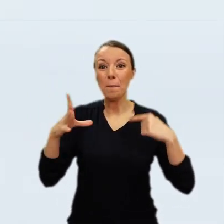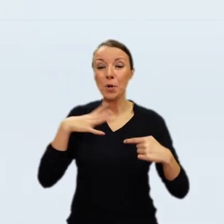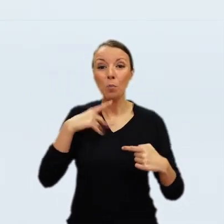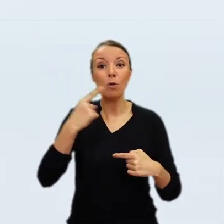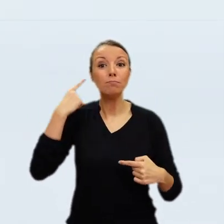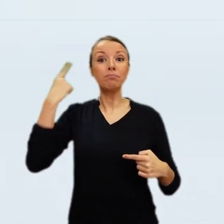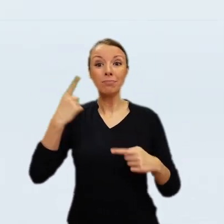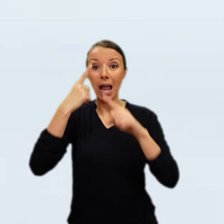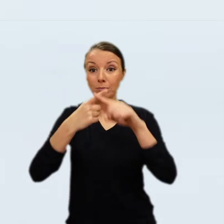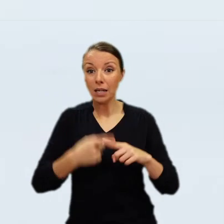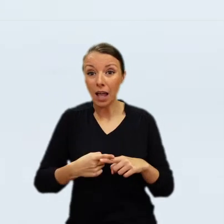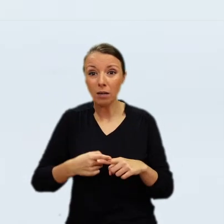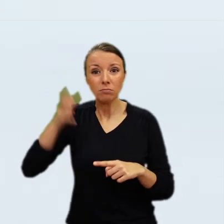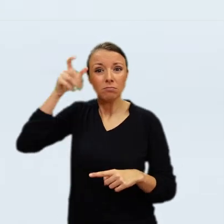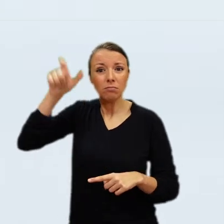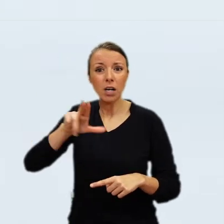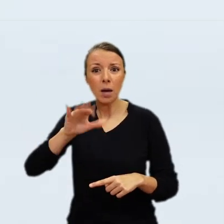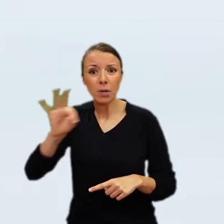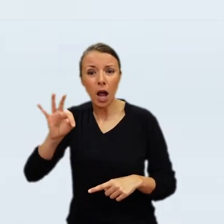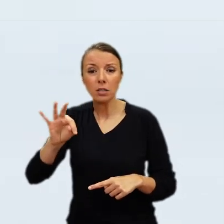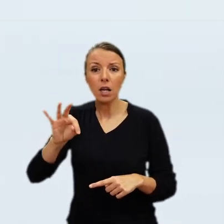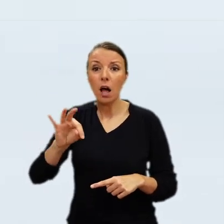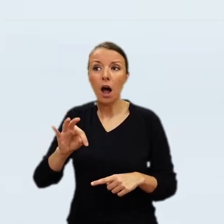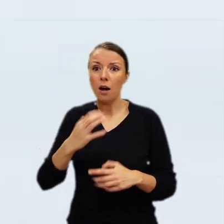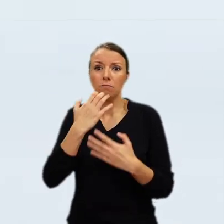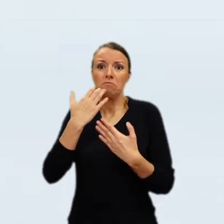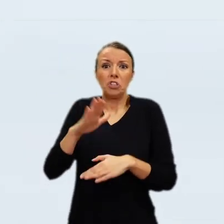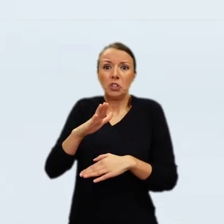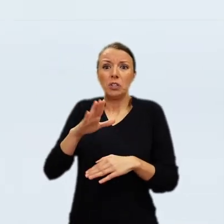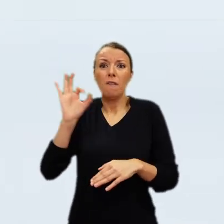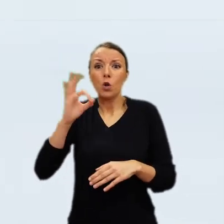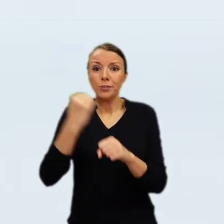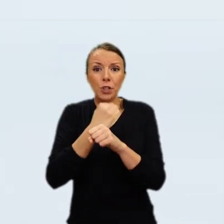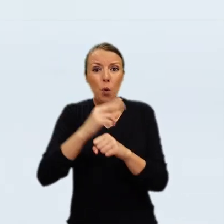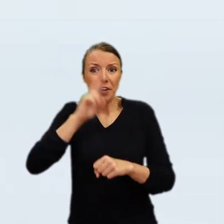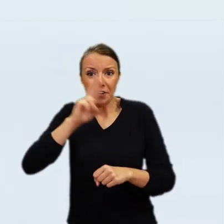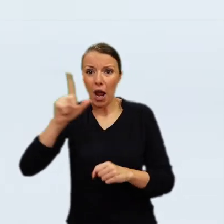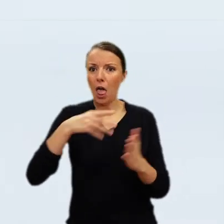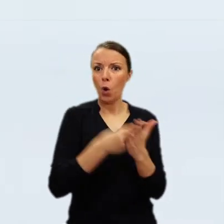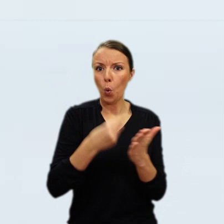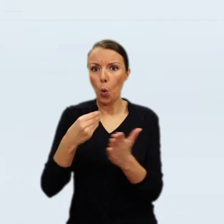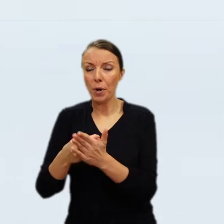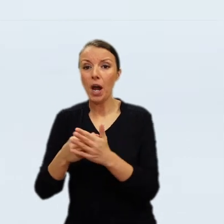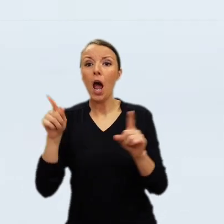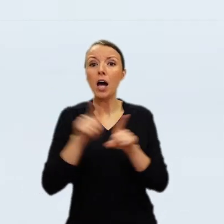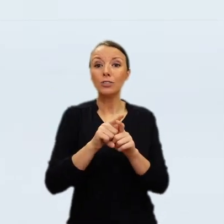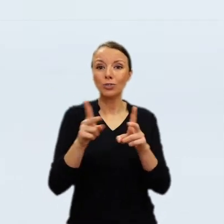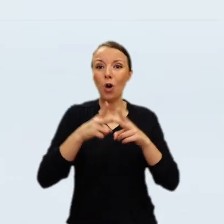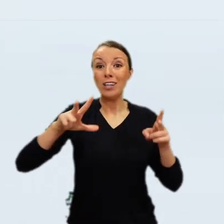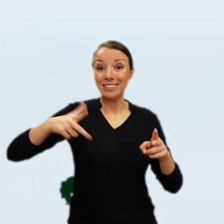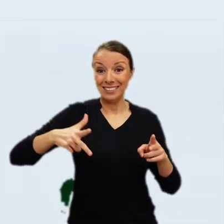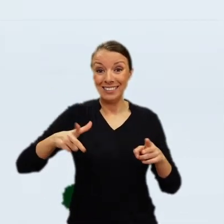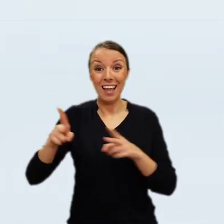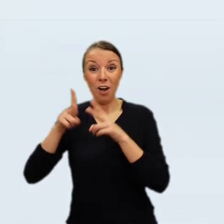to represent Aristotle with a bust of Homer. Rembrandt depicted the Greek philosopher dressed in an